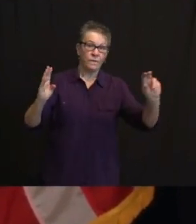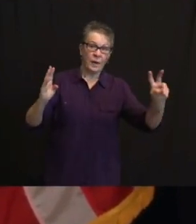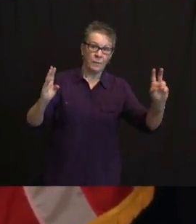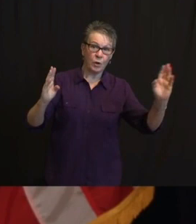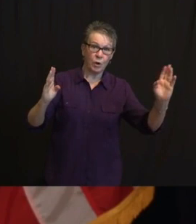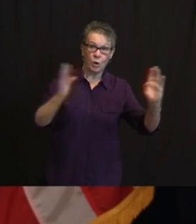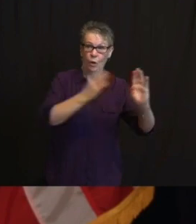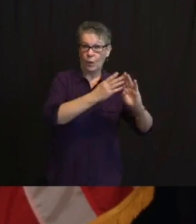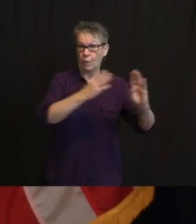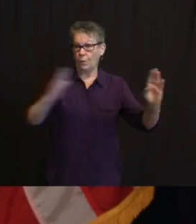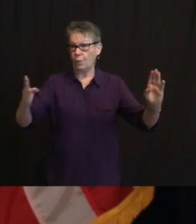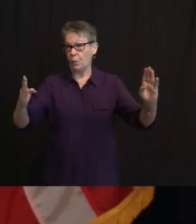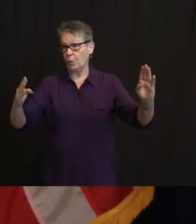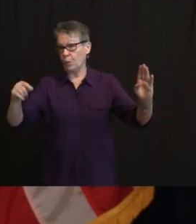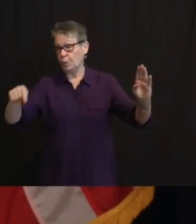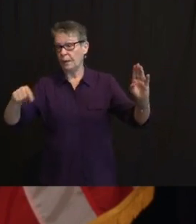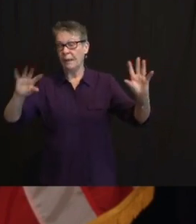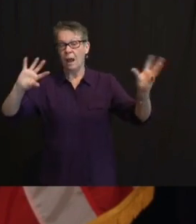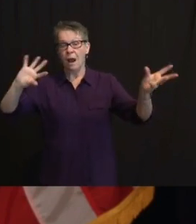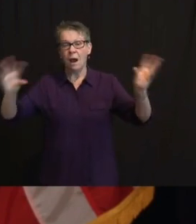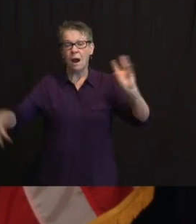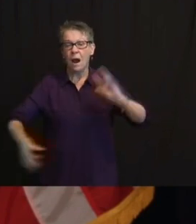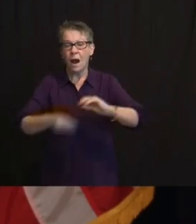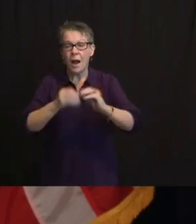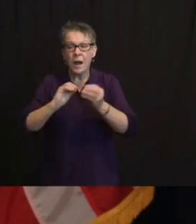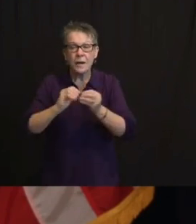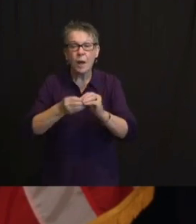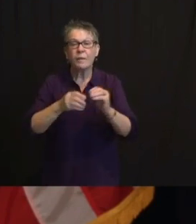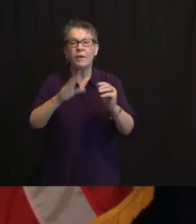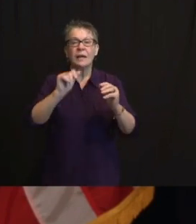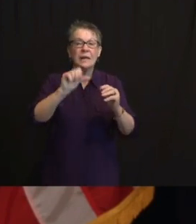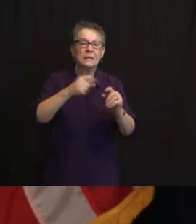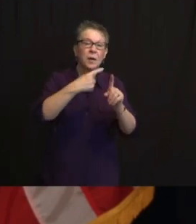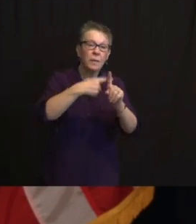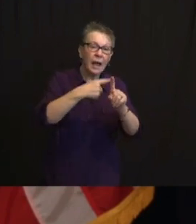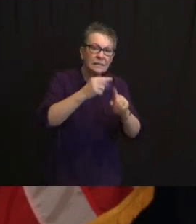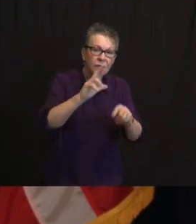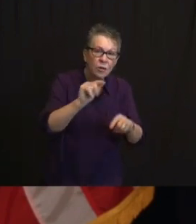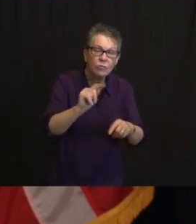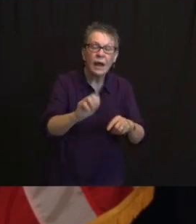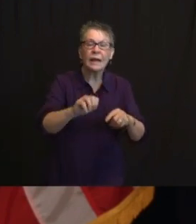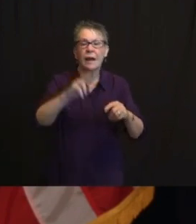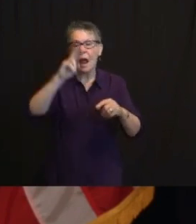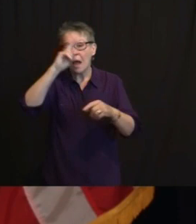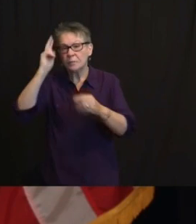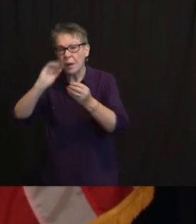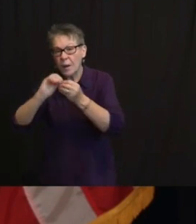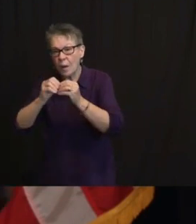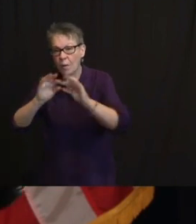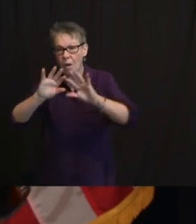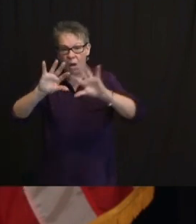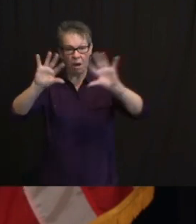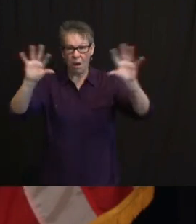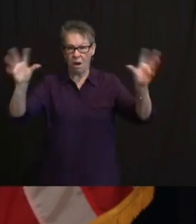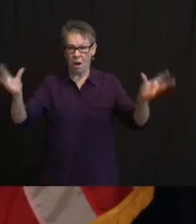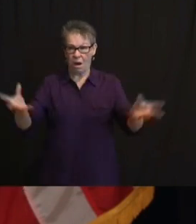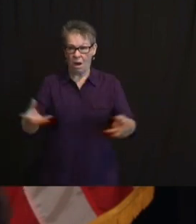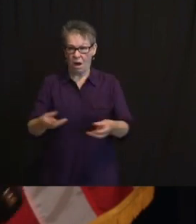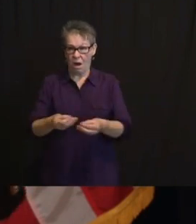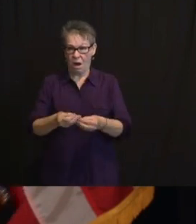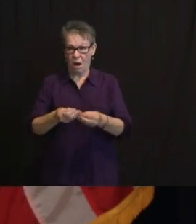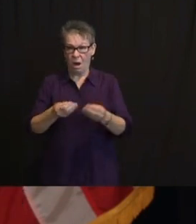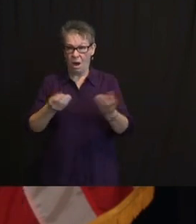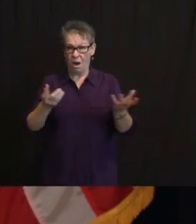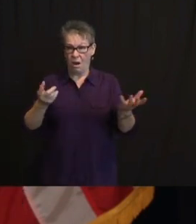COUNTS AND POSITIVITY AND WHAT WE'RE SEEING WITH HOSPEL VISITS AND OTHER THINGS. WHAT HAD HAPPENED WAS, YOU KNOW, WE PLATEAUED OVER THE